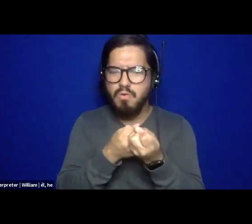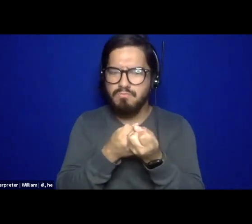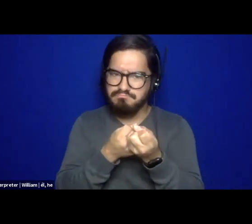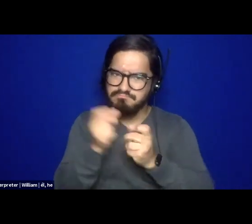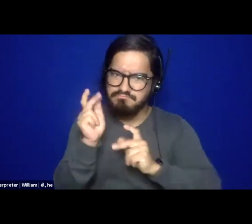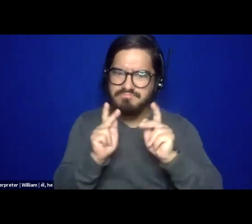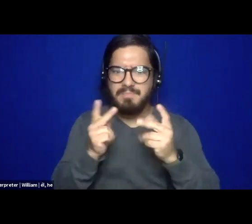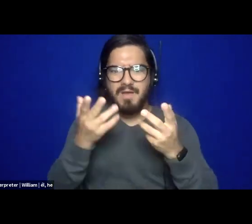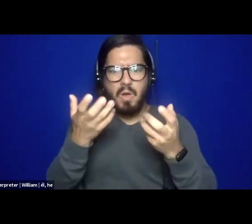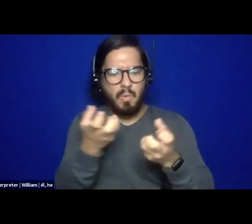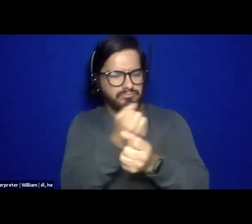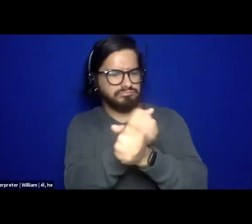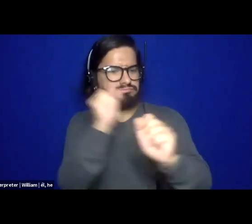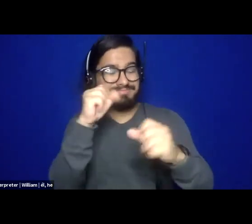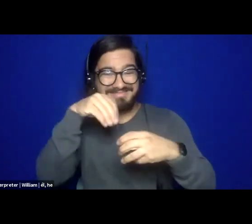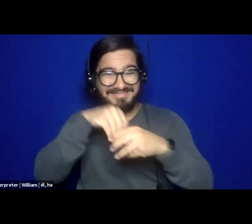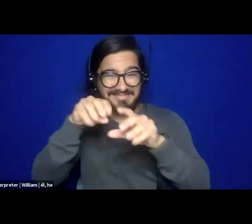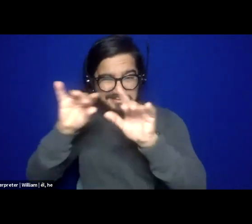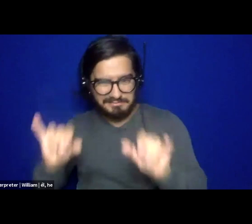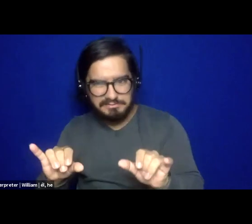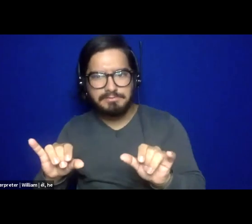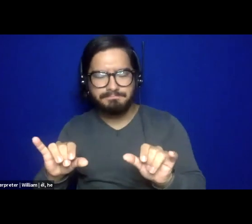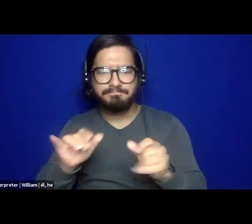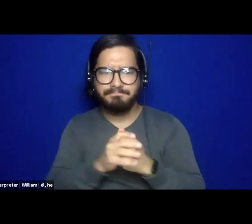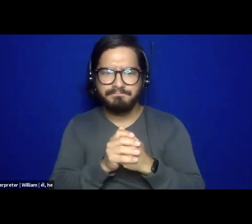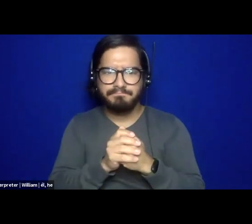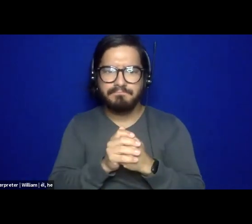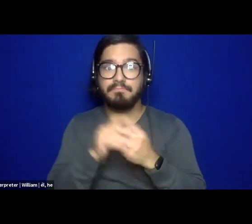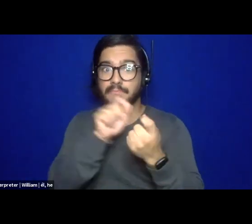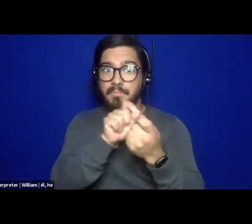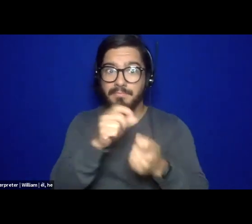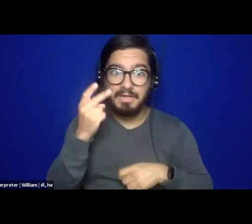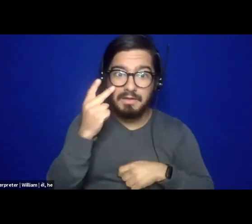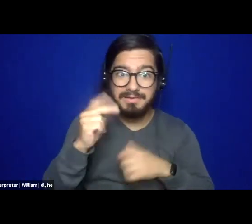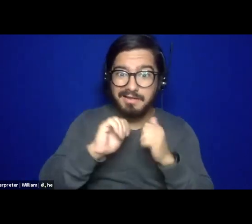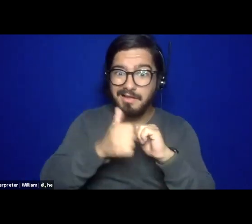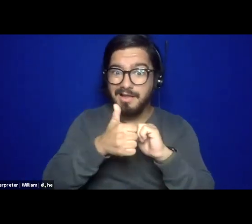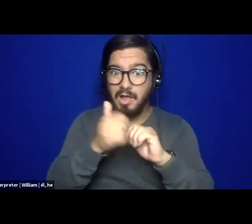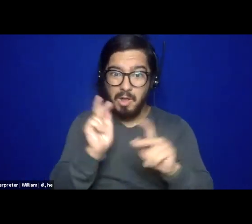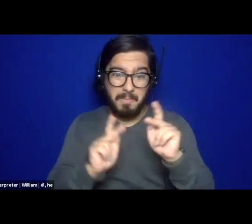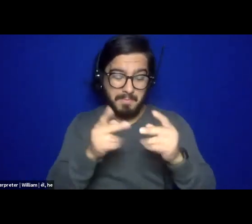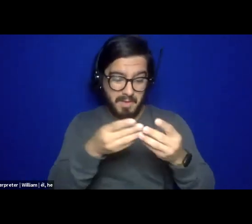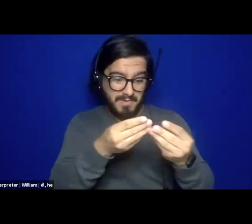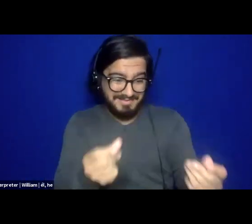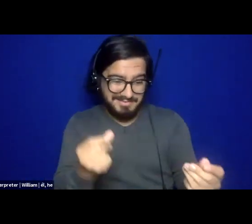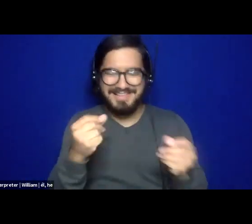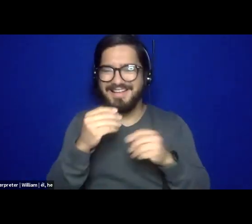survivorship, and specifically looking at recovery and healing from state violence and intergenerational trauma.